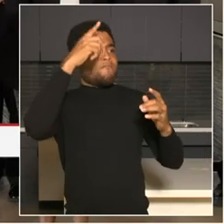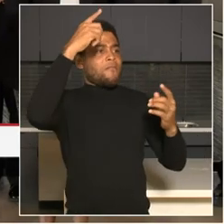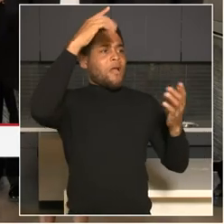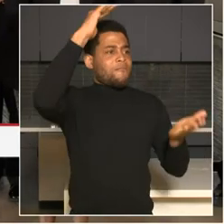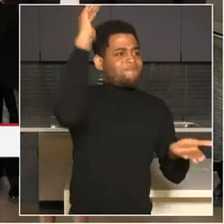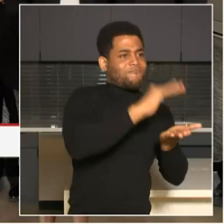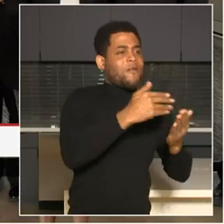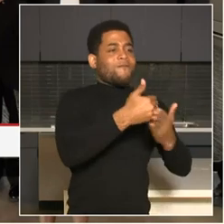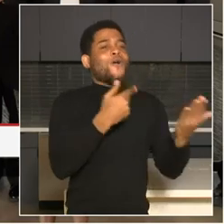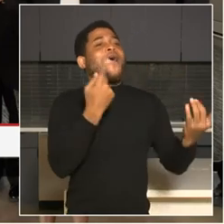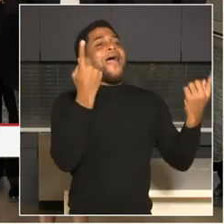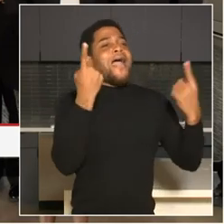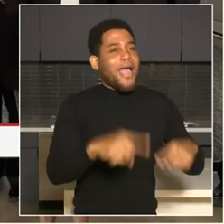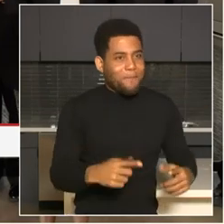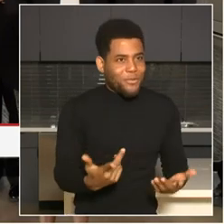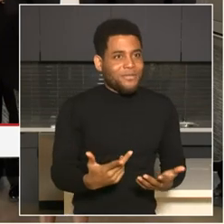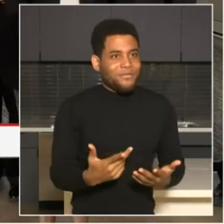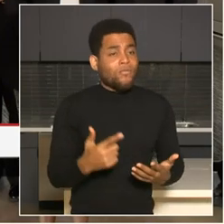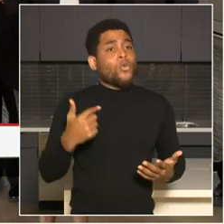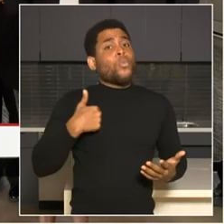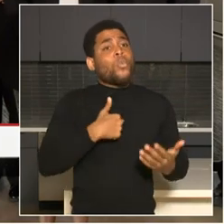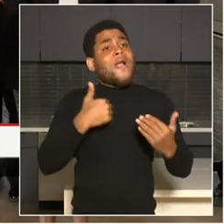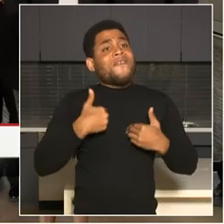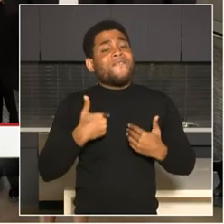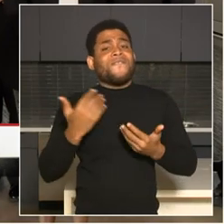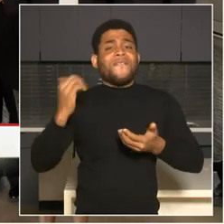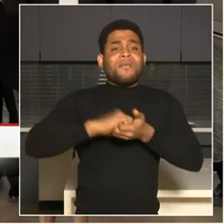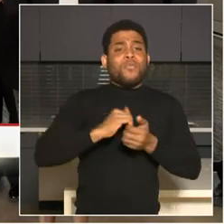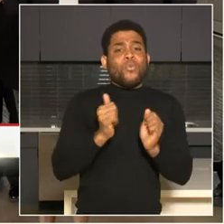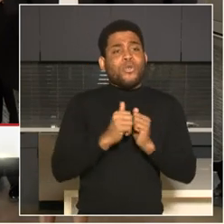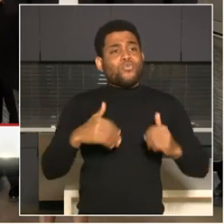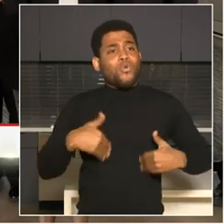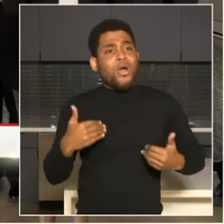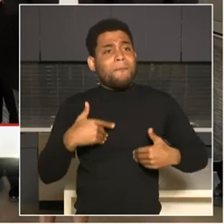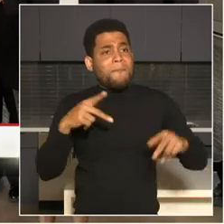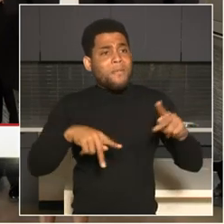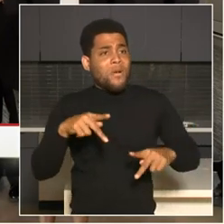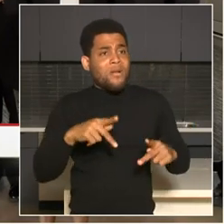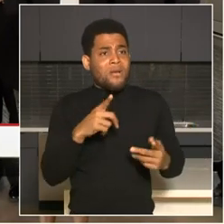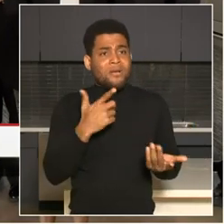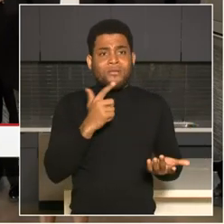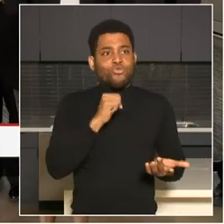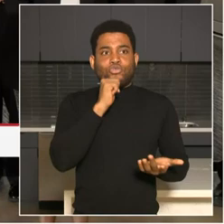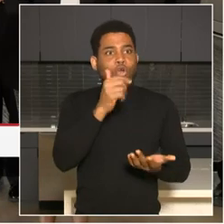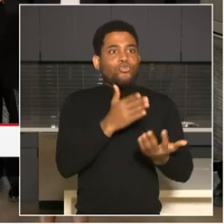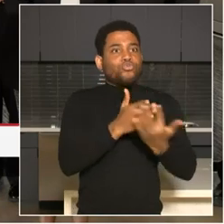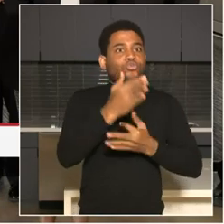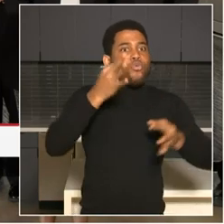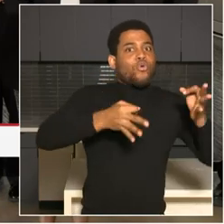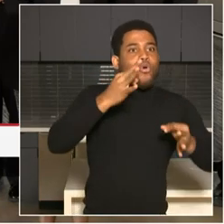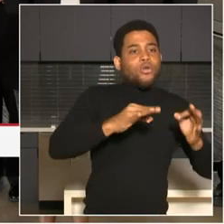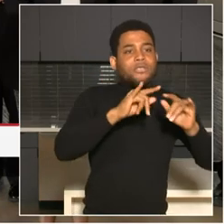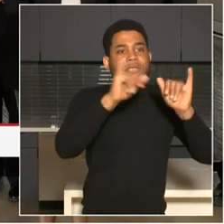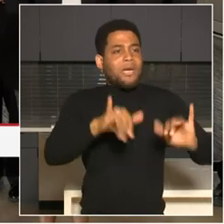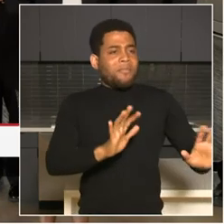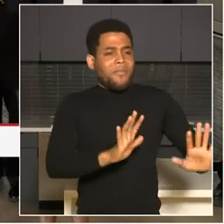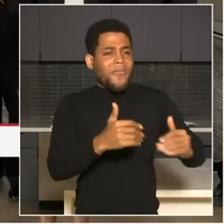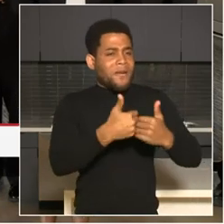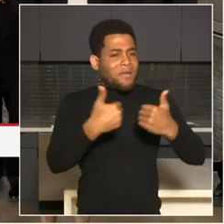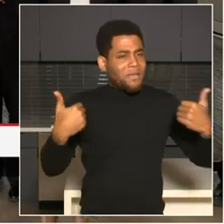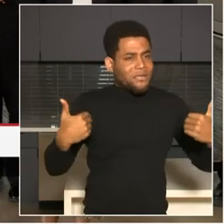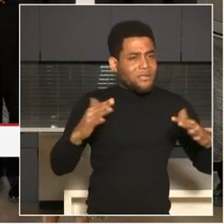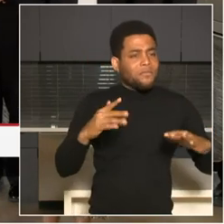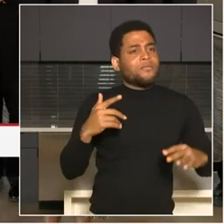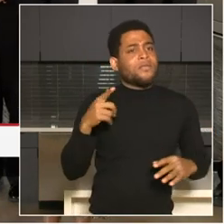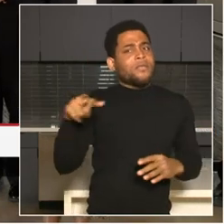youthful offenders who aren't going through the court system, which we'll likely have more to say about, uh, in, in the beginning part of the year.